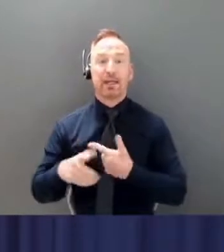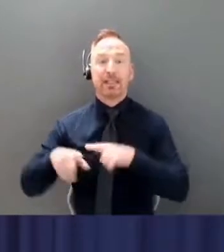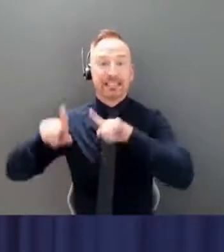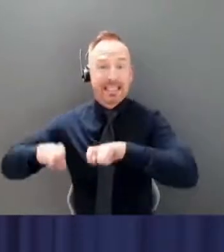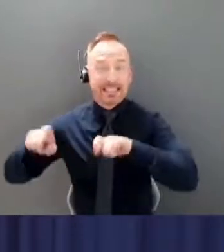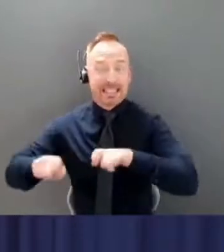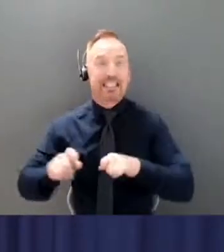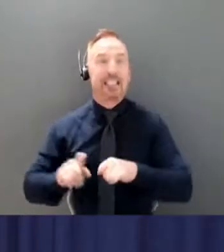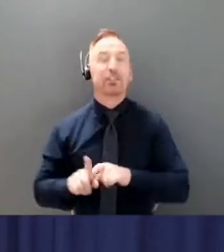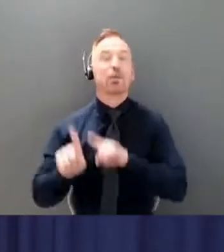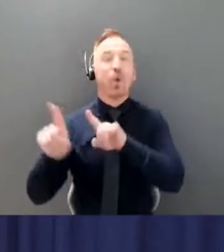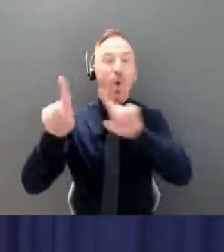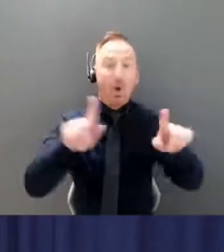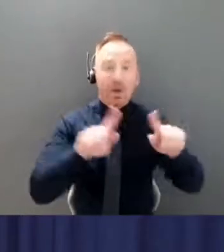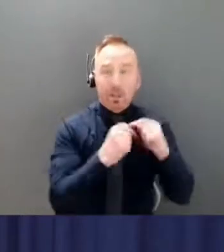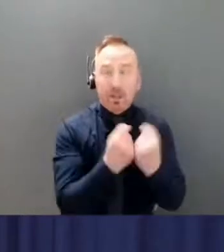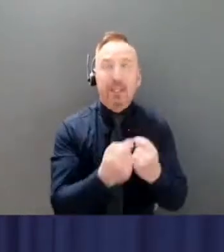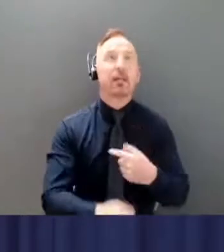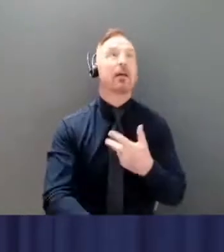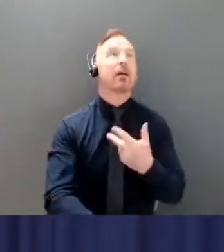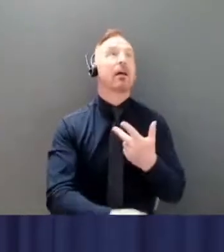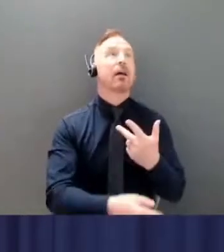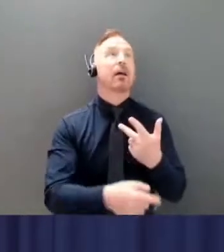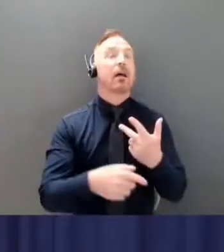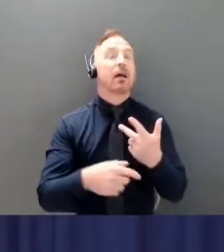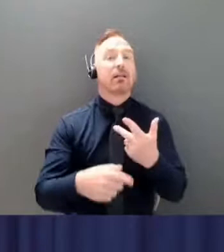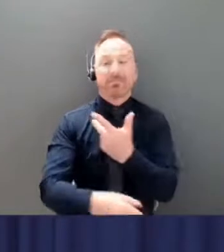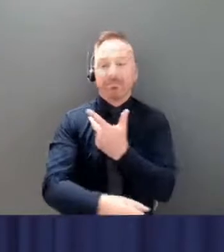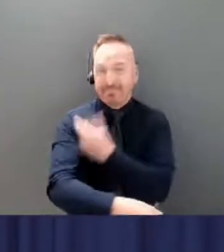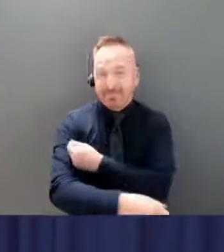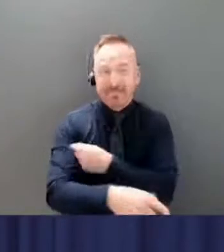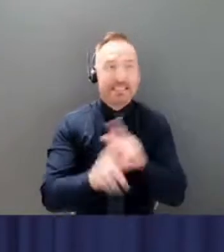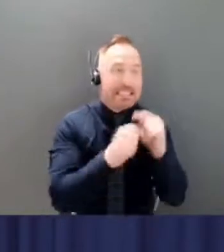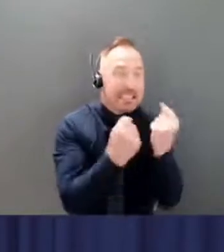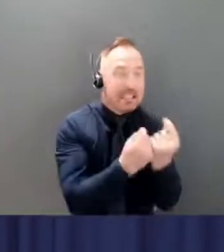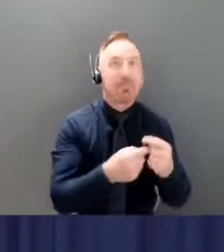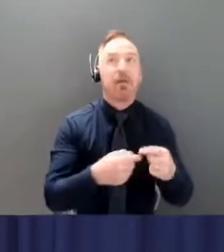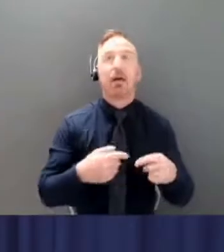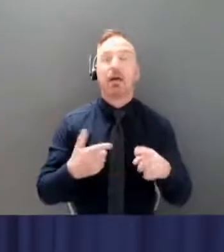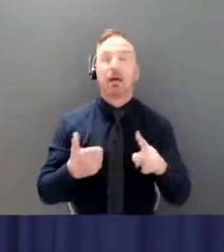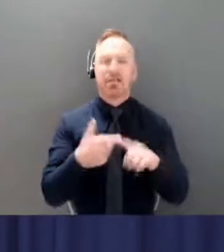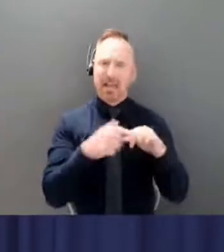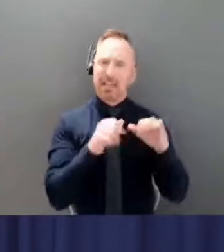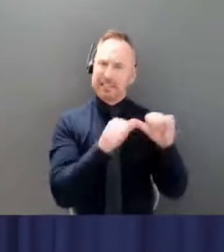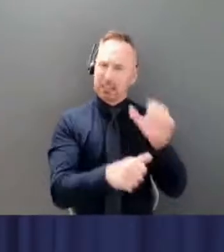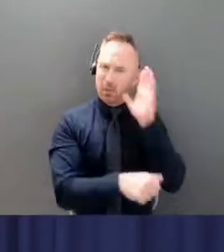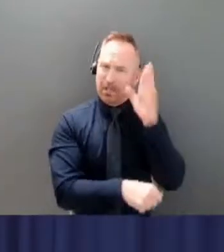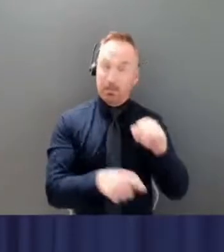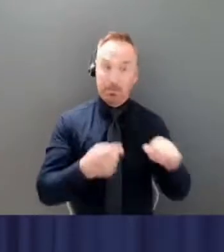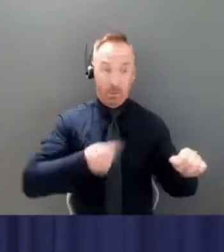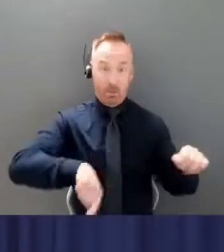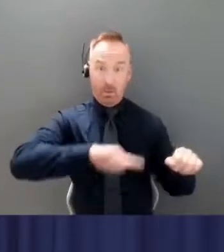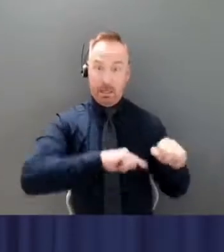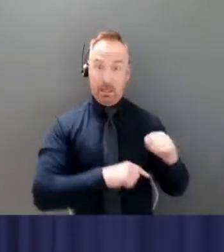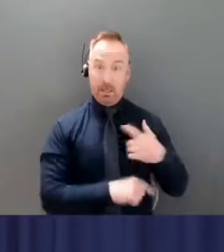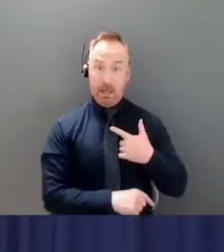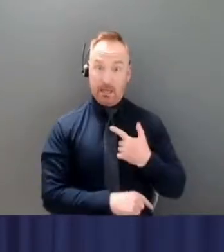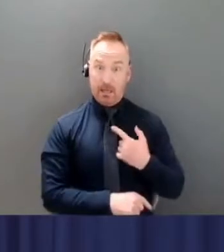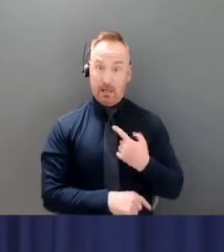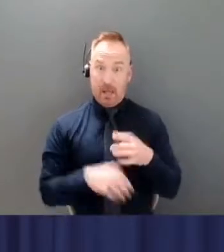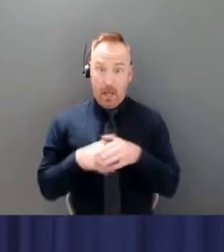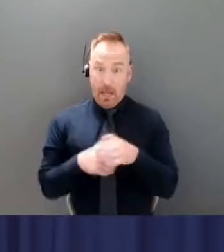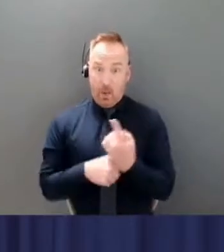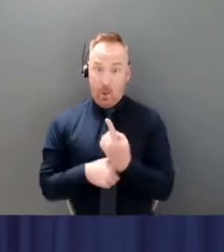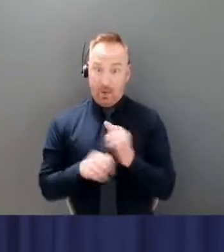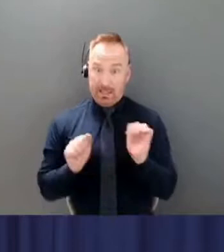social supports. This will continue, but we can no longer do it ourselves. The current wave is